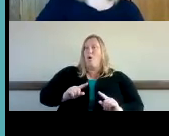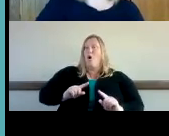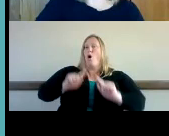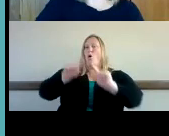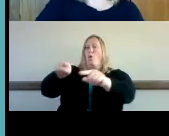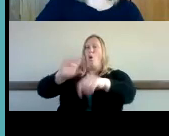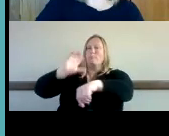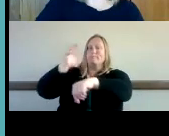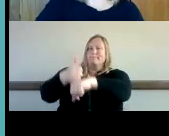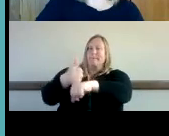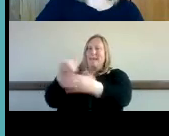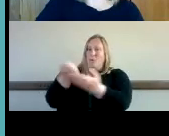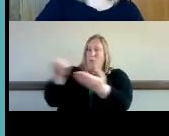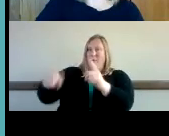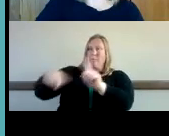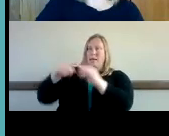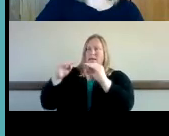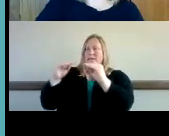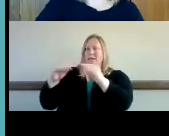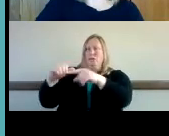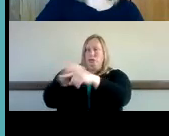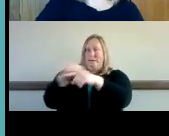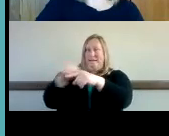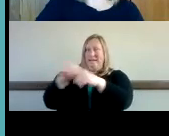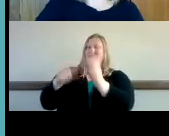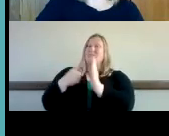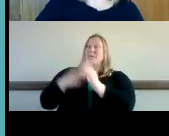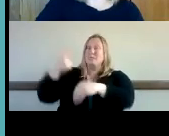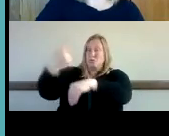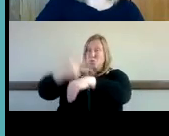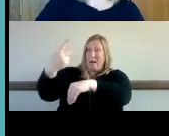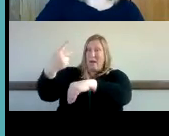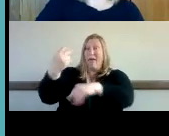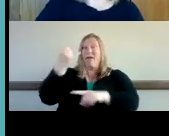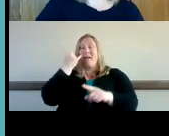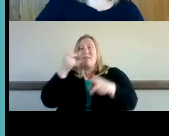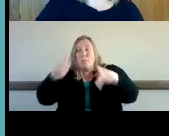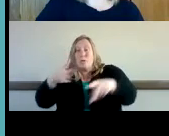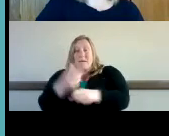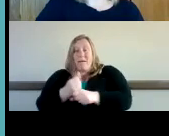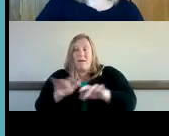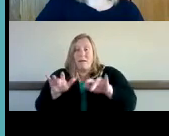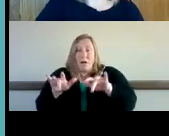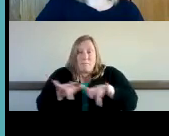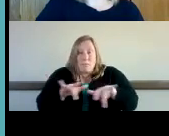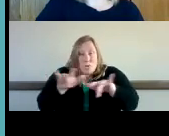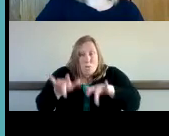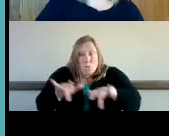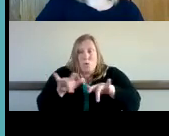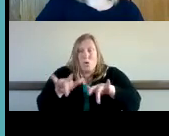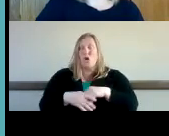training sometimes that's a two-day affair if they're getting a computer for example with a lot of peripherals